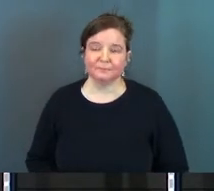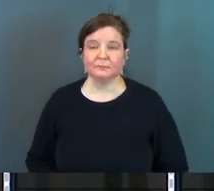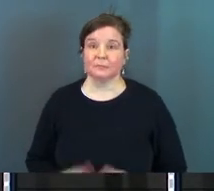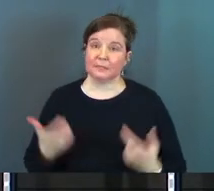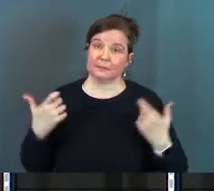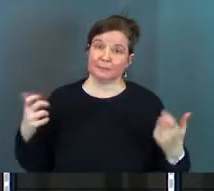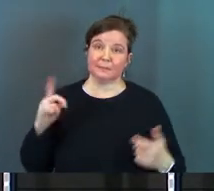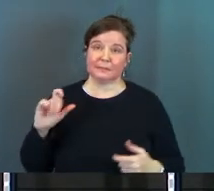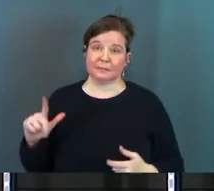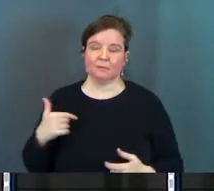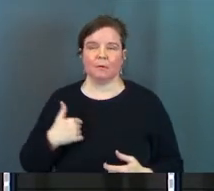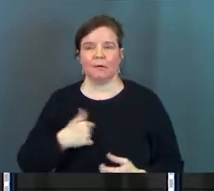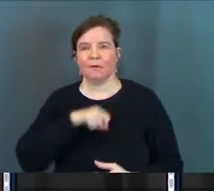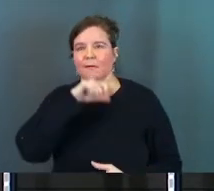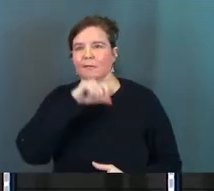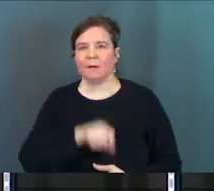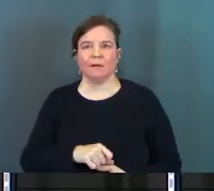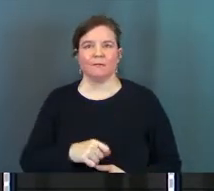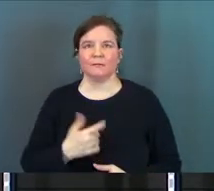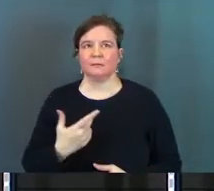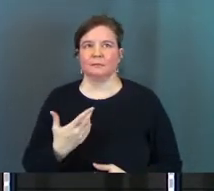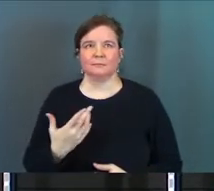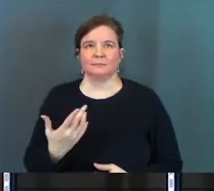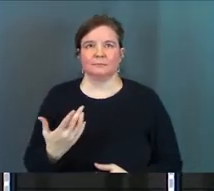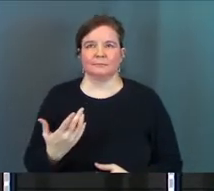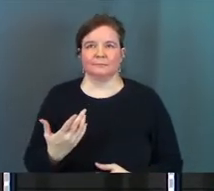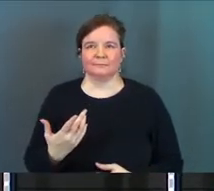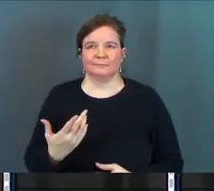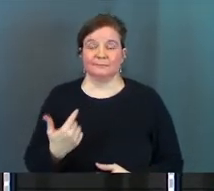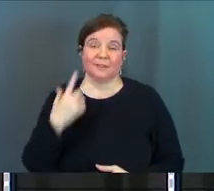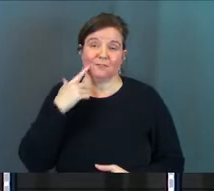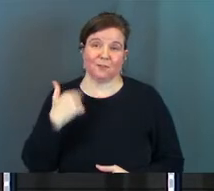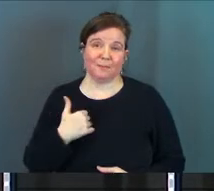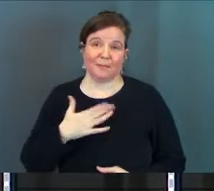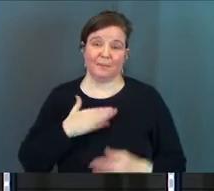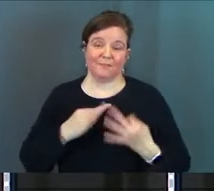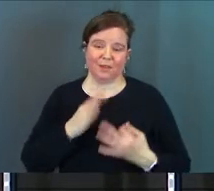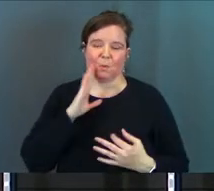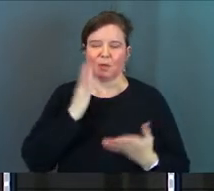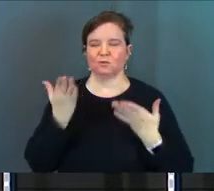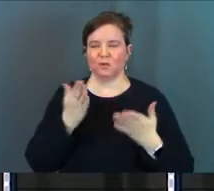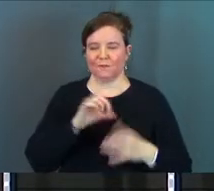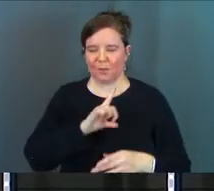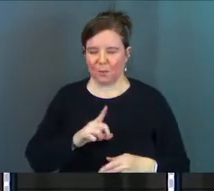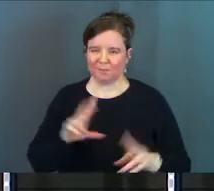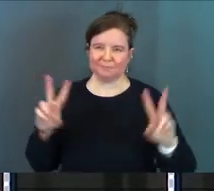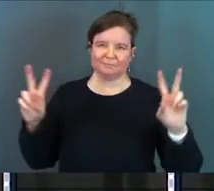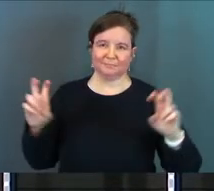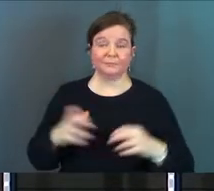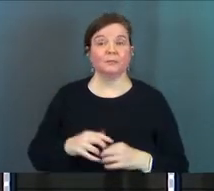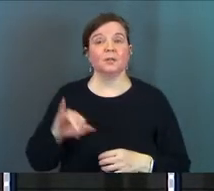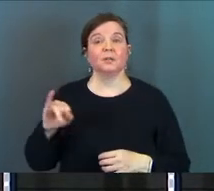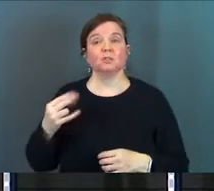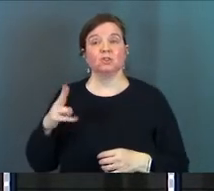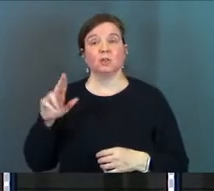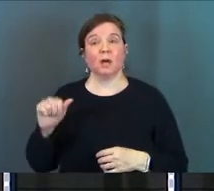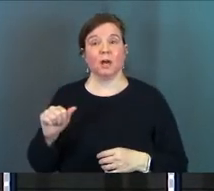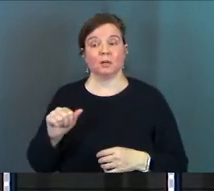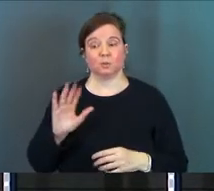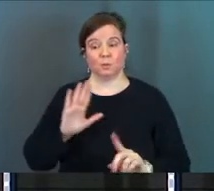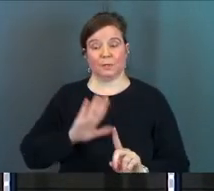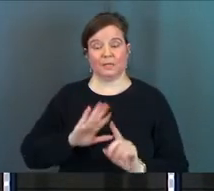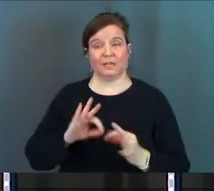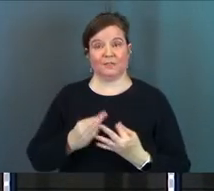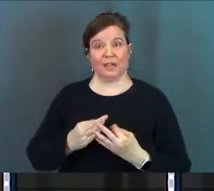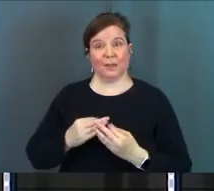It's a big deal. I love just... As for me and my family, we'll serve the Lord. So Joshua and his family, they are